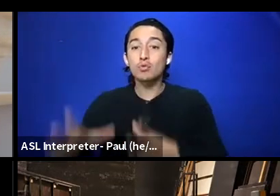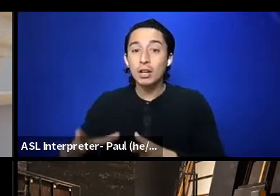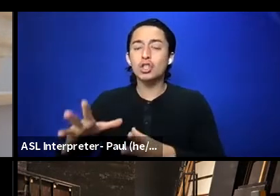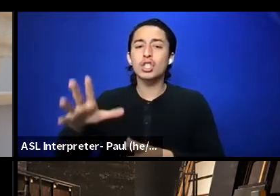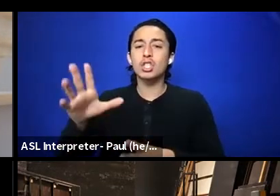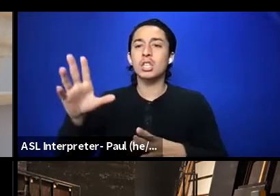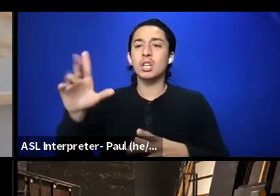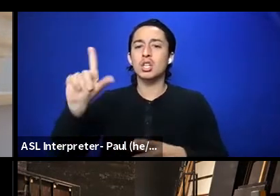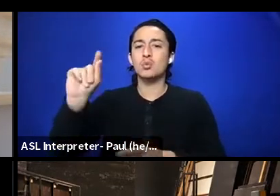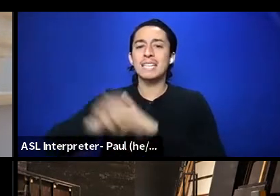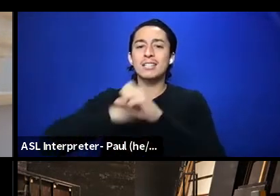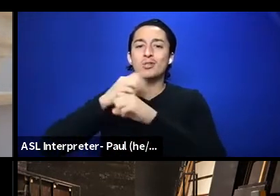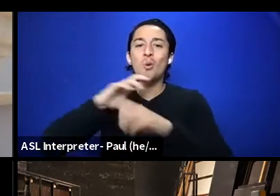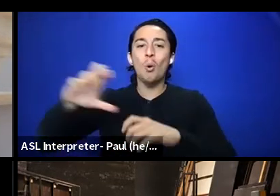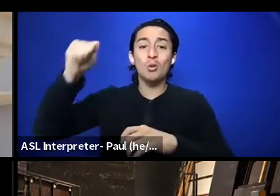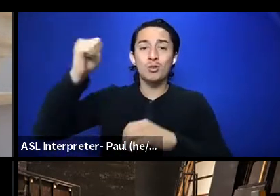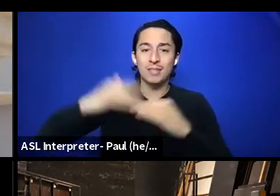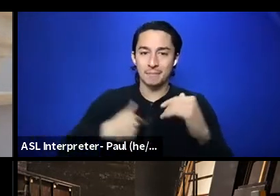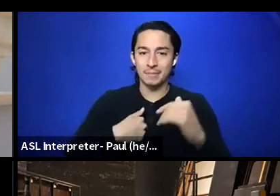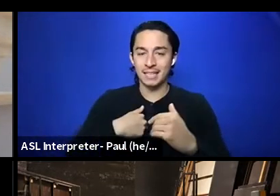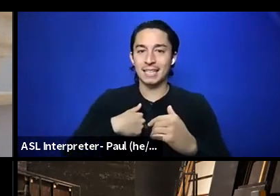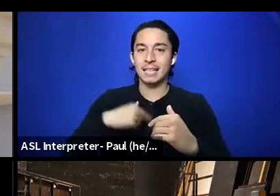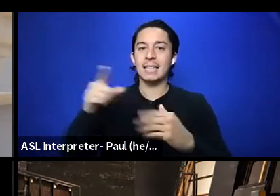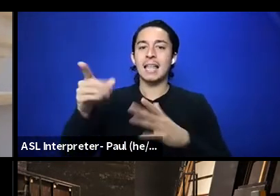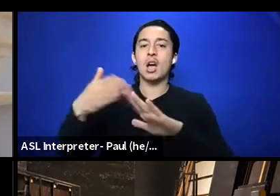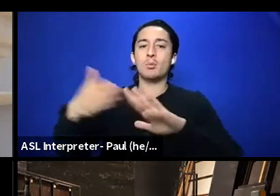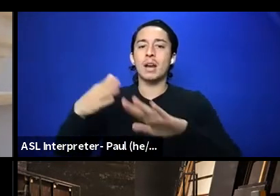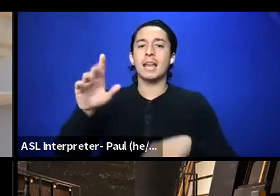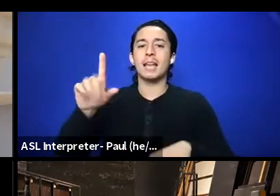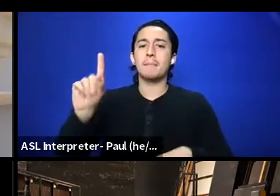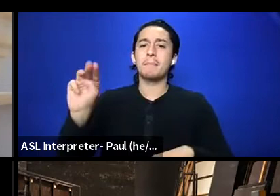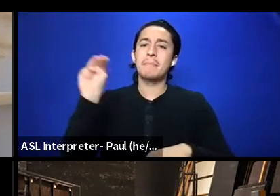ones that operate a million dollars plus.